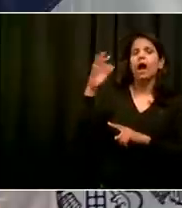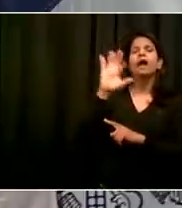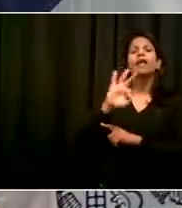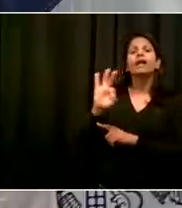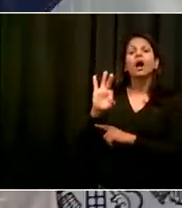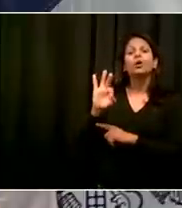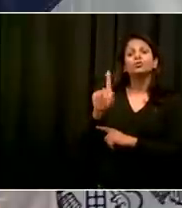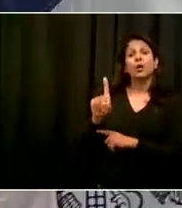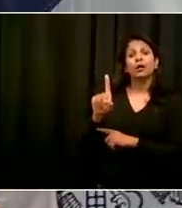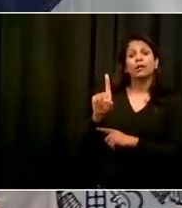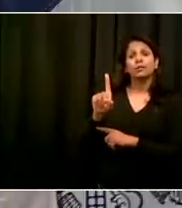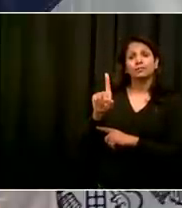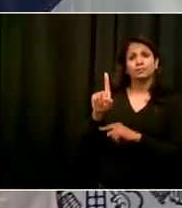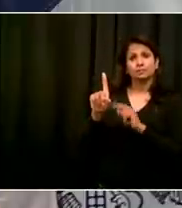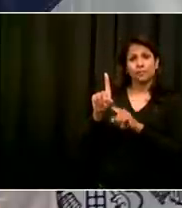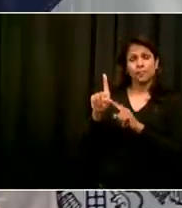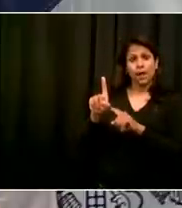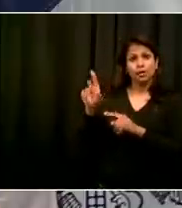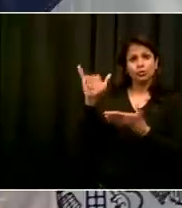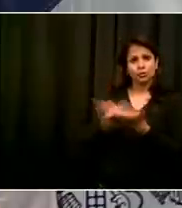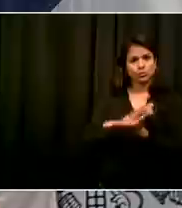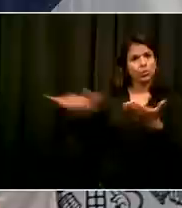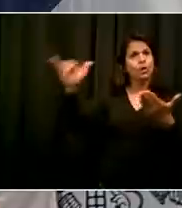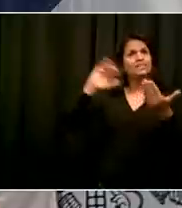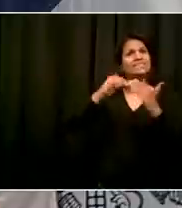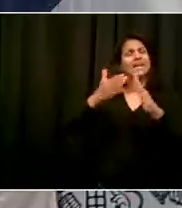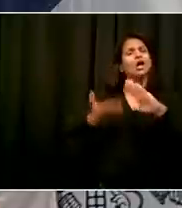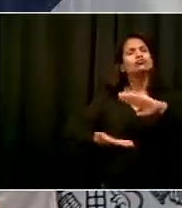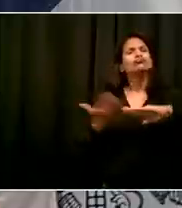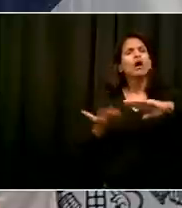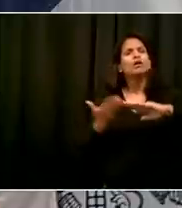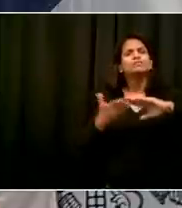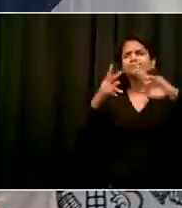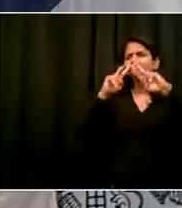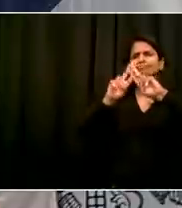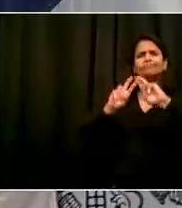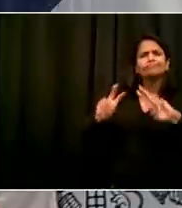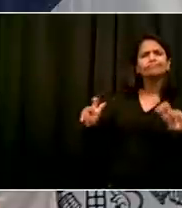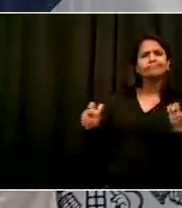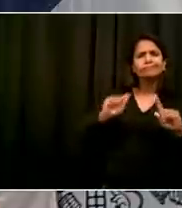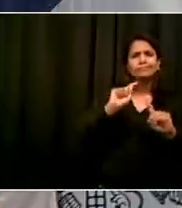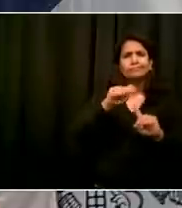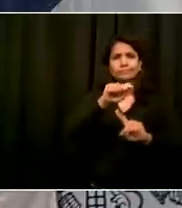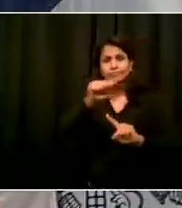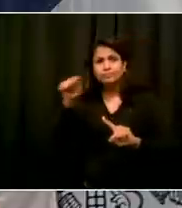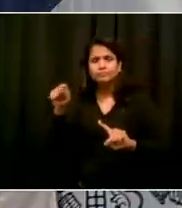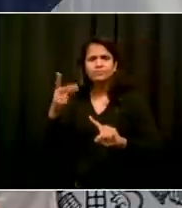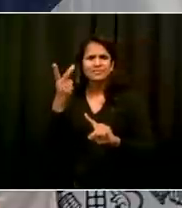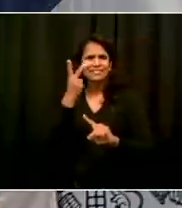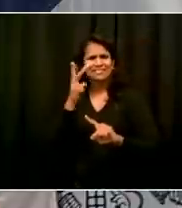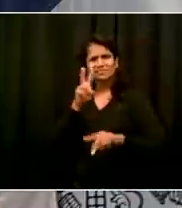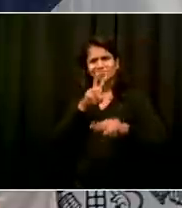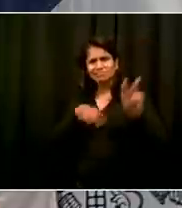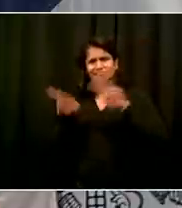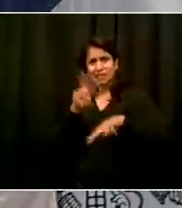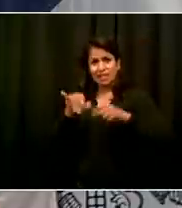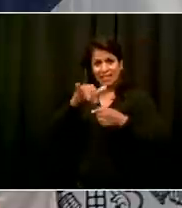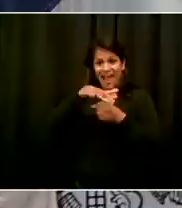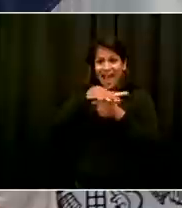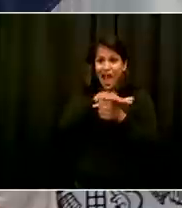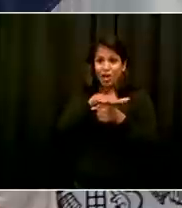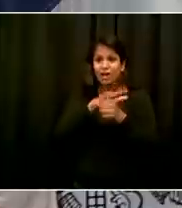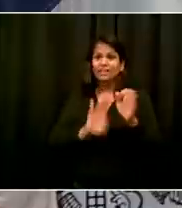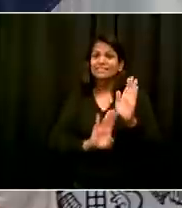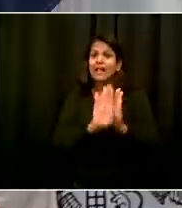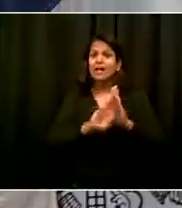EIS, including shadow study, determining the area must have height limits to protect the garden and that more than